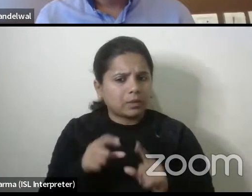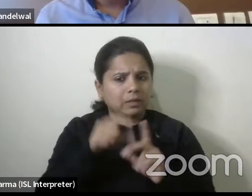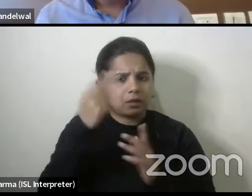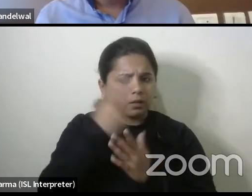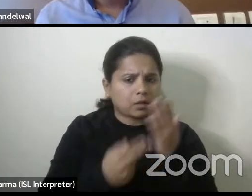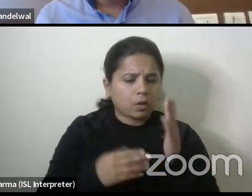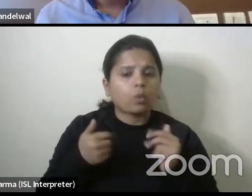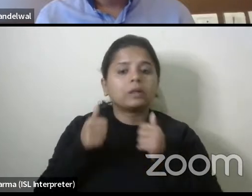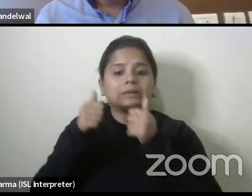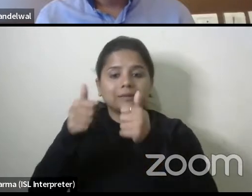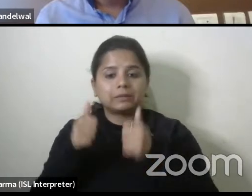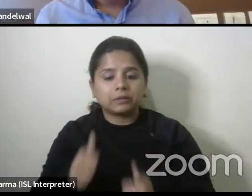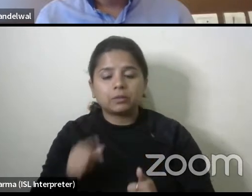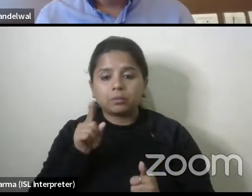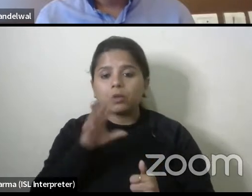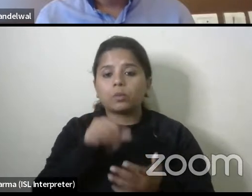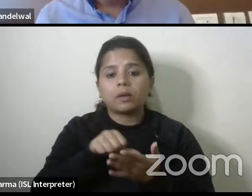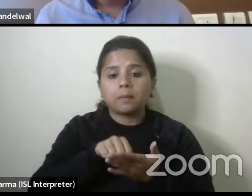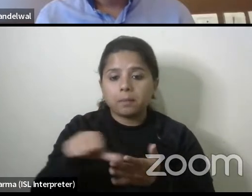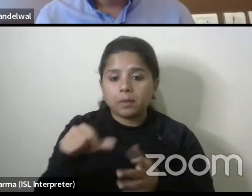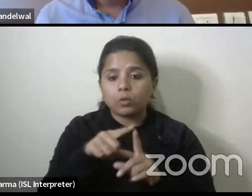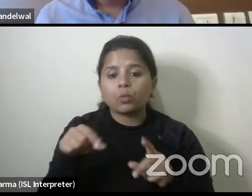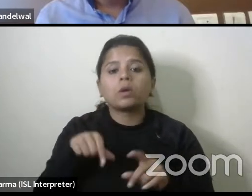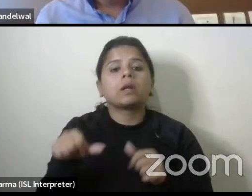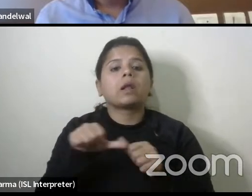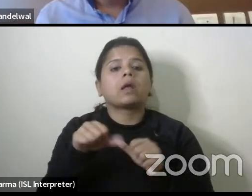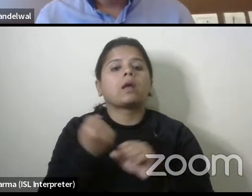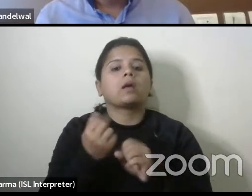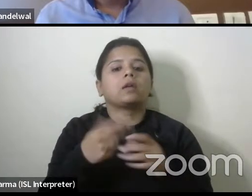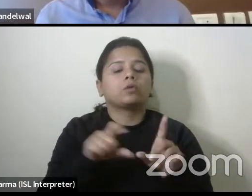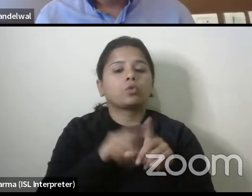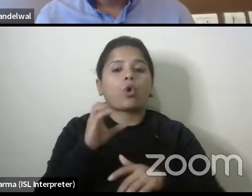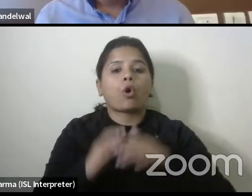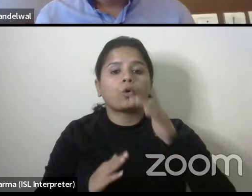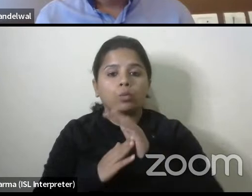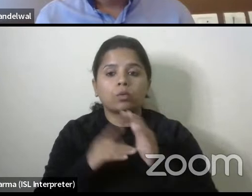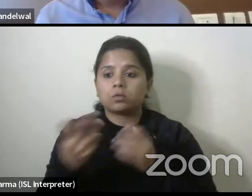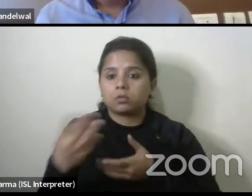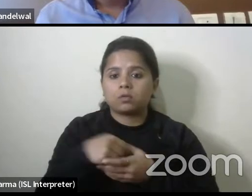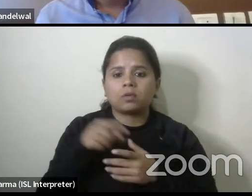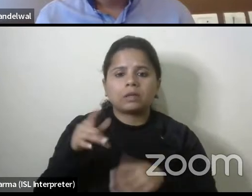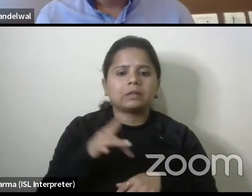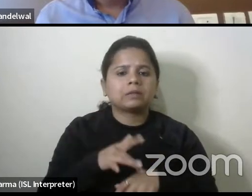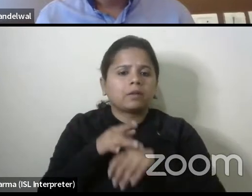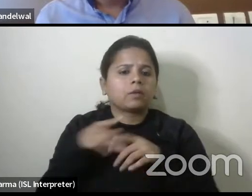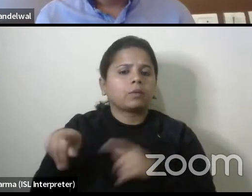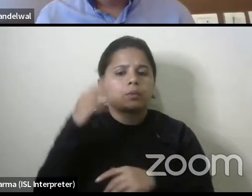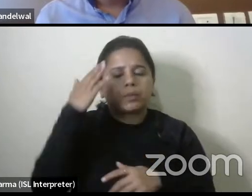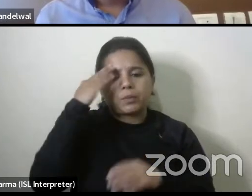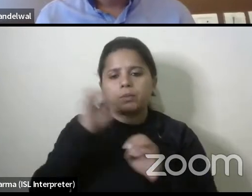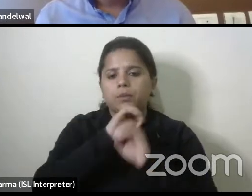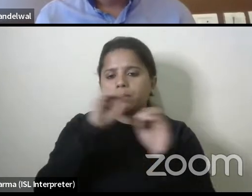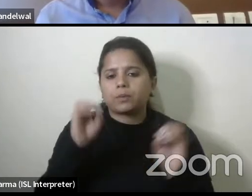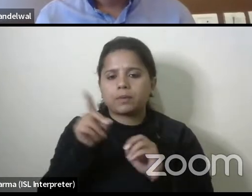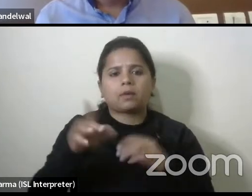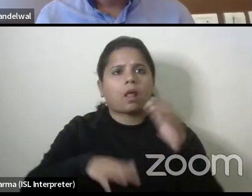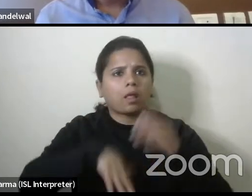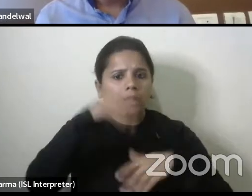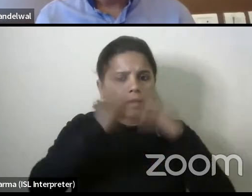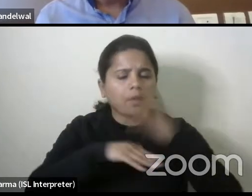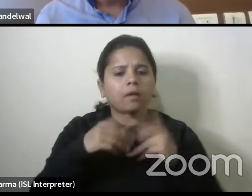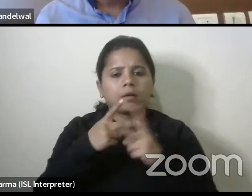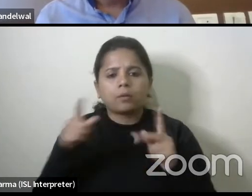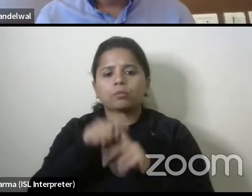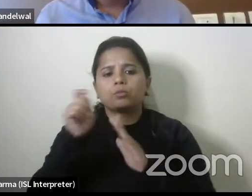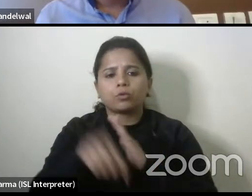output the implementation agency the contractor who comes on board has no sensible sensibility with regard to implementing projects